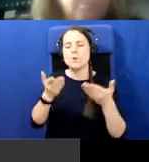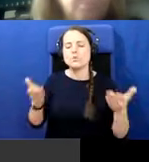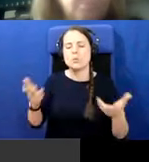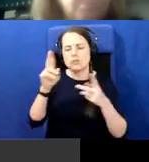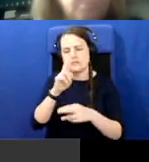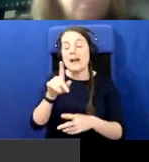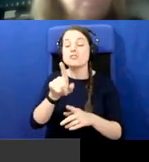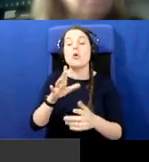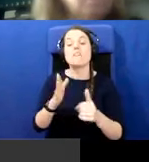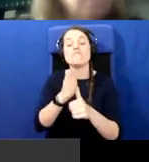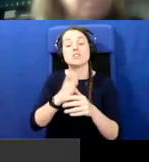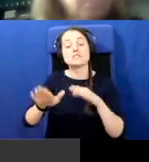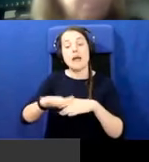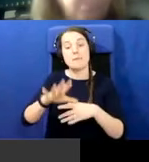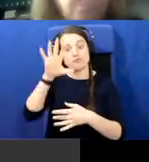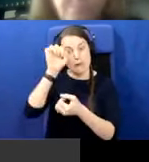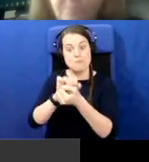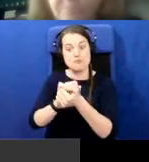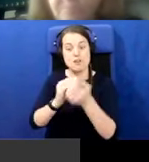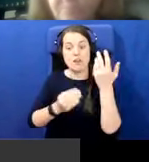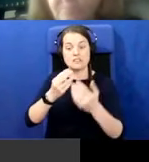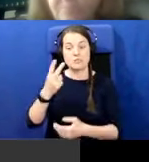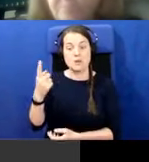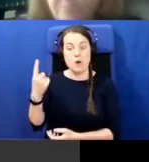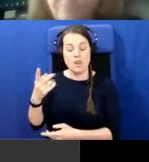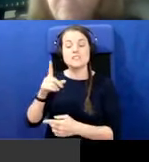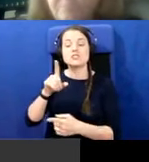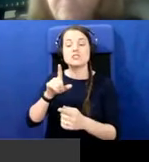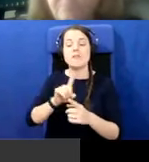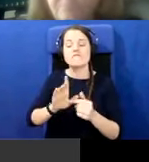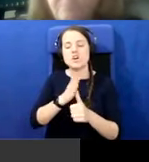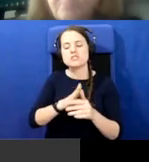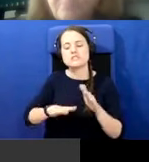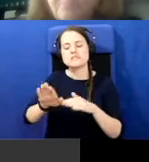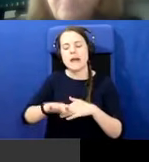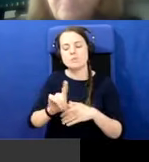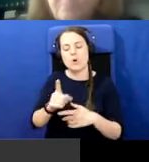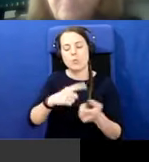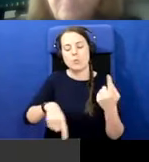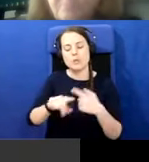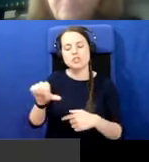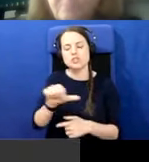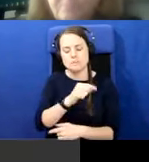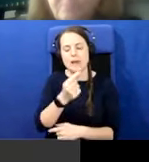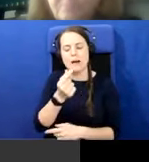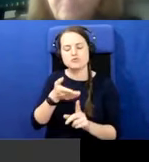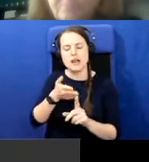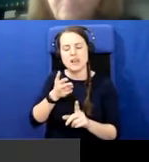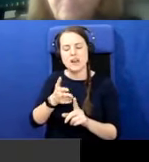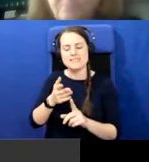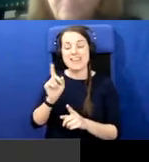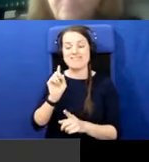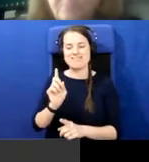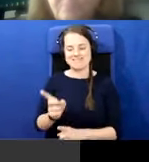to understand that, um, we should be able to recognise that the past is the past